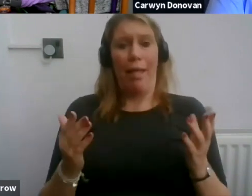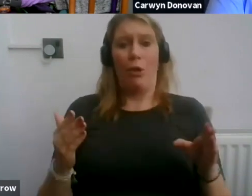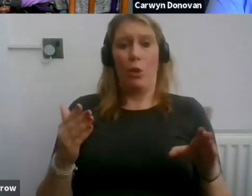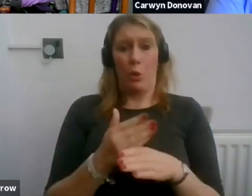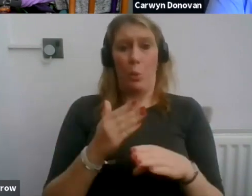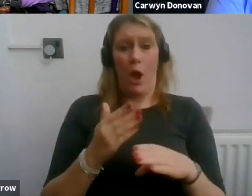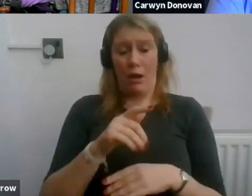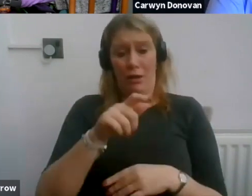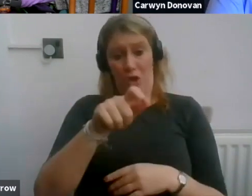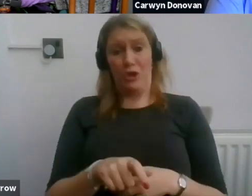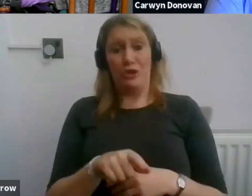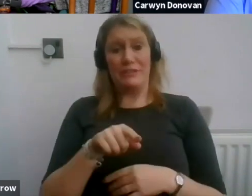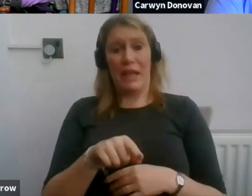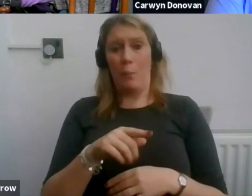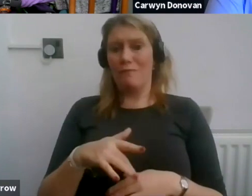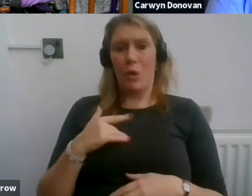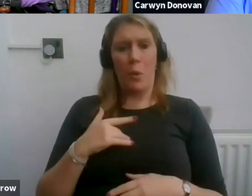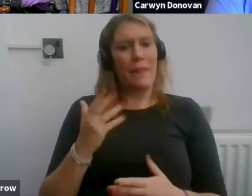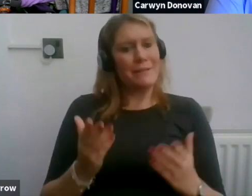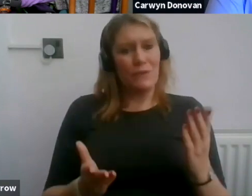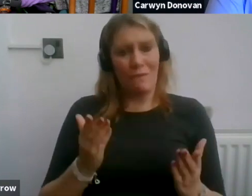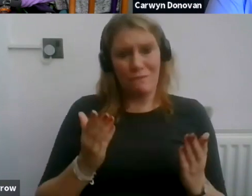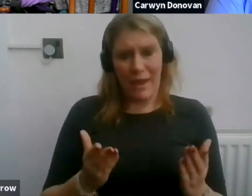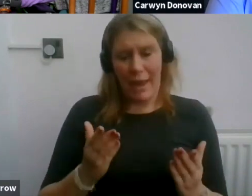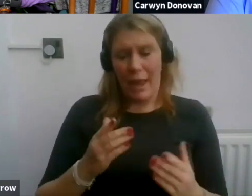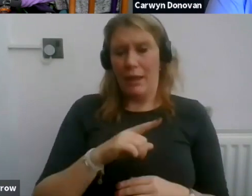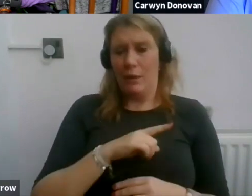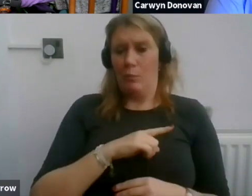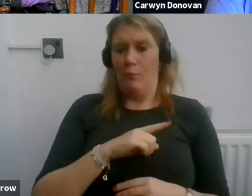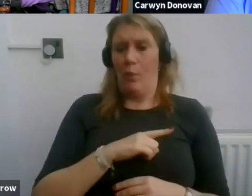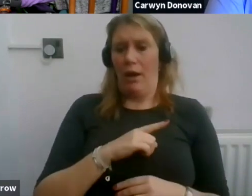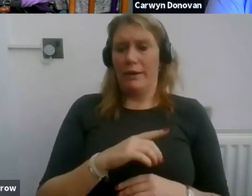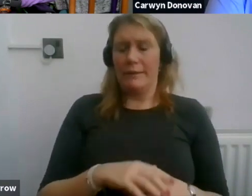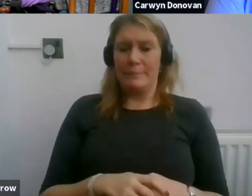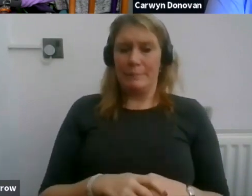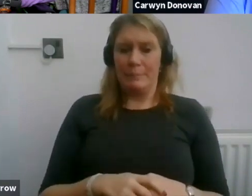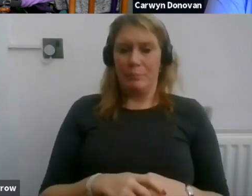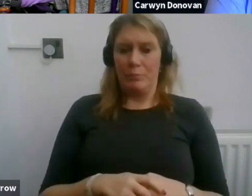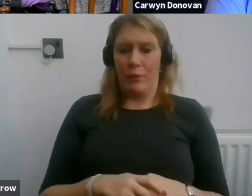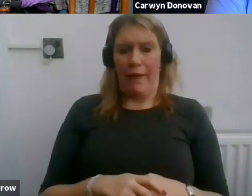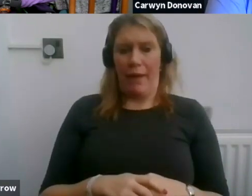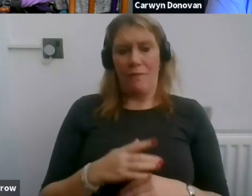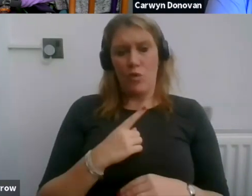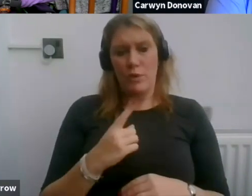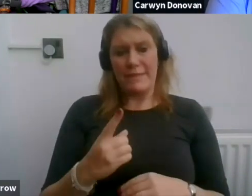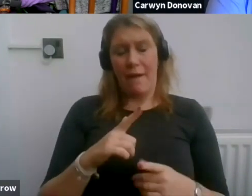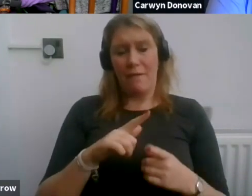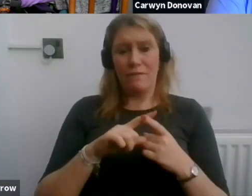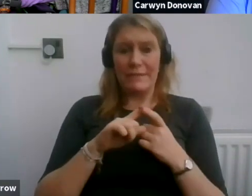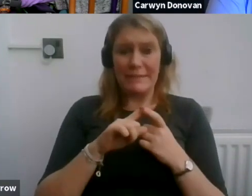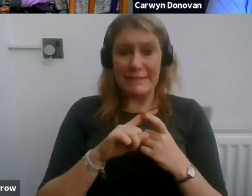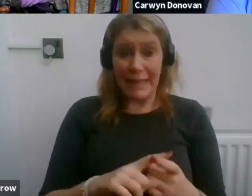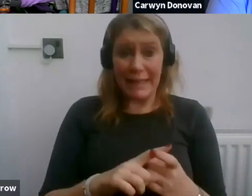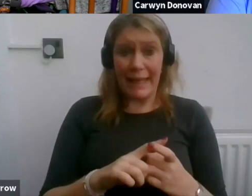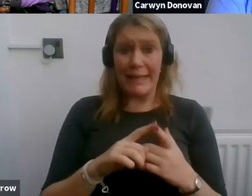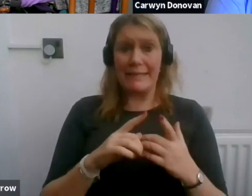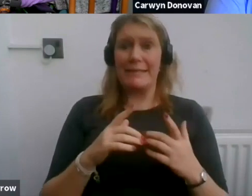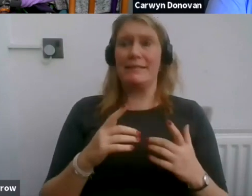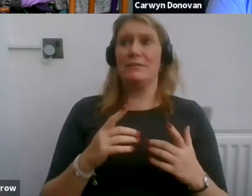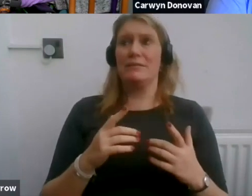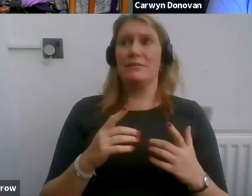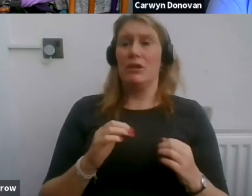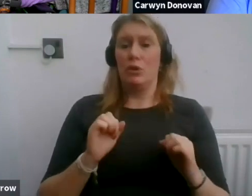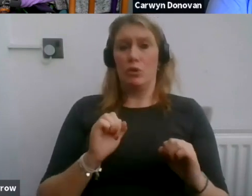think that that is unfair. We think that, well, if you are dedicating a period of your life to this production,